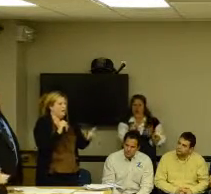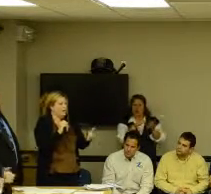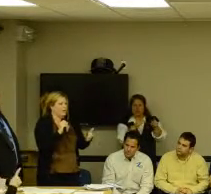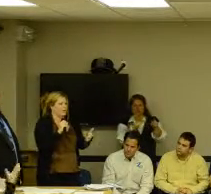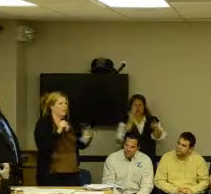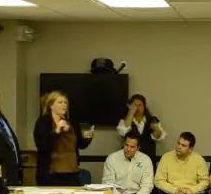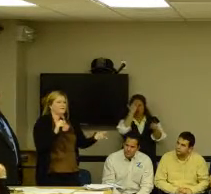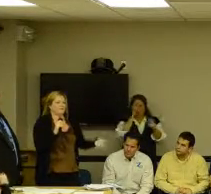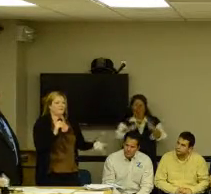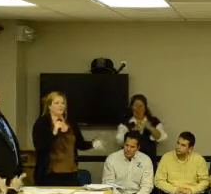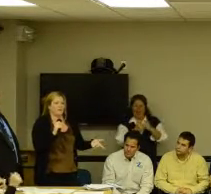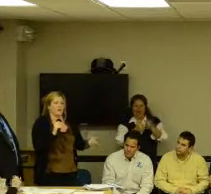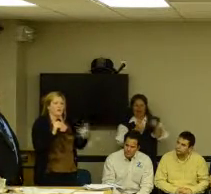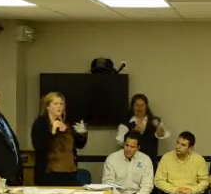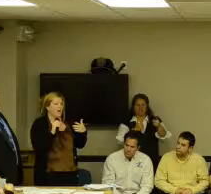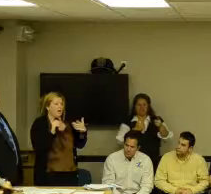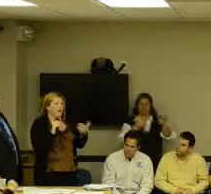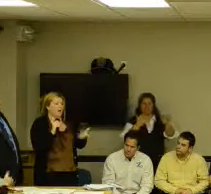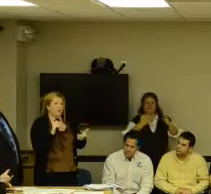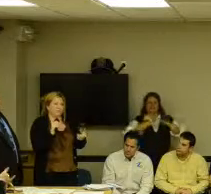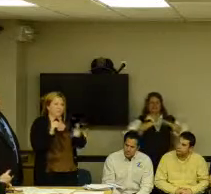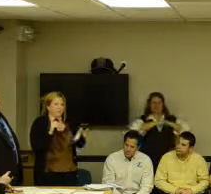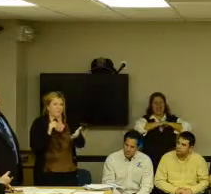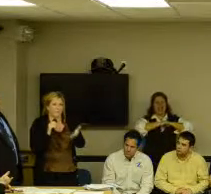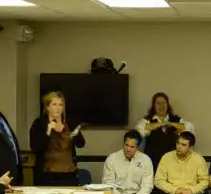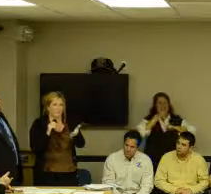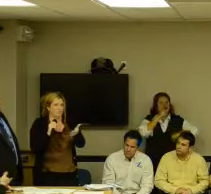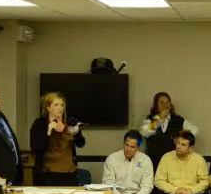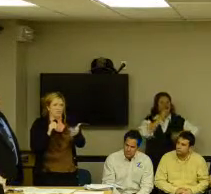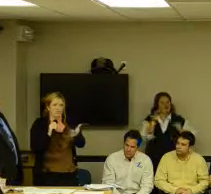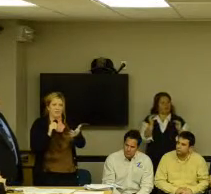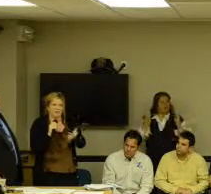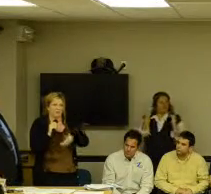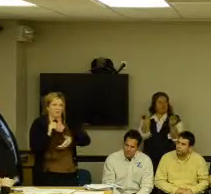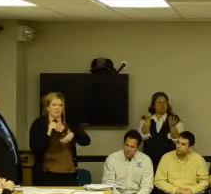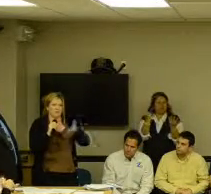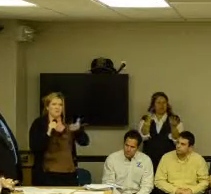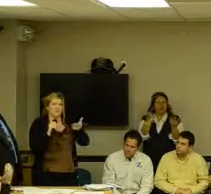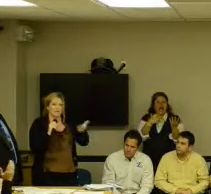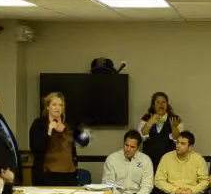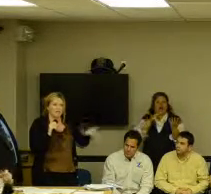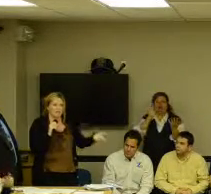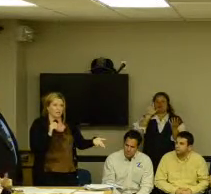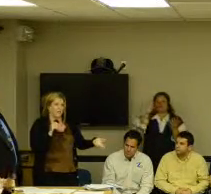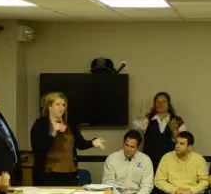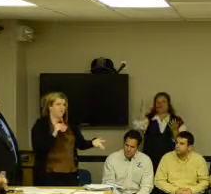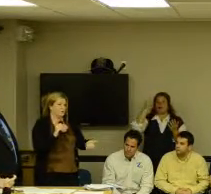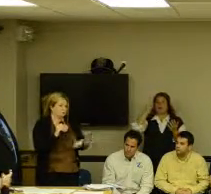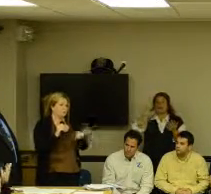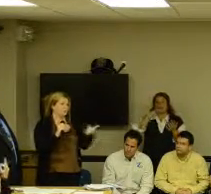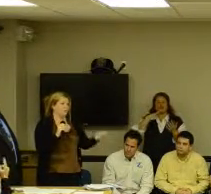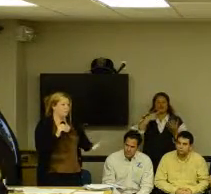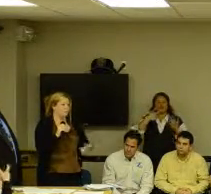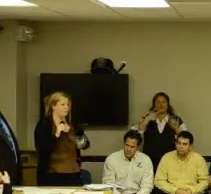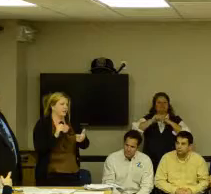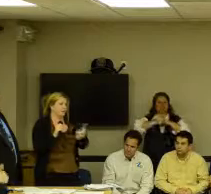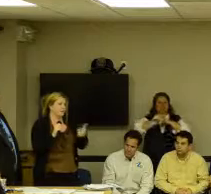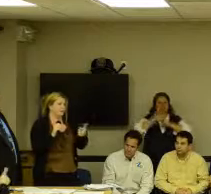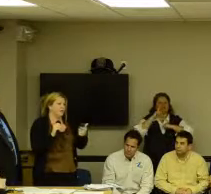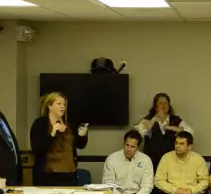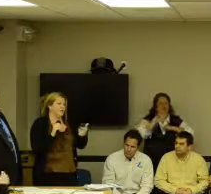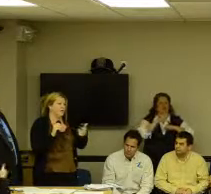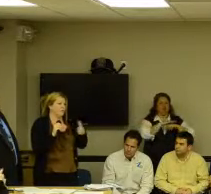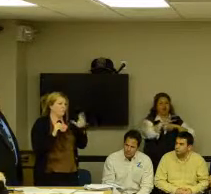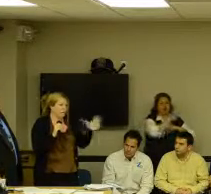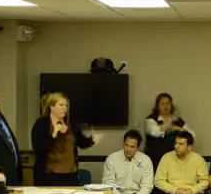wants to know how she can sell herself. And I really liked the presentation you guys gave because you can sell yourself on Twitter, on Facebook,